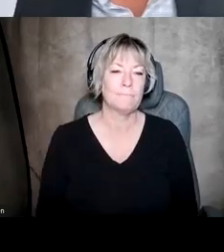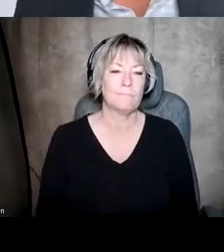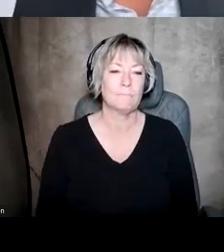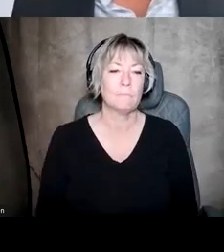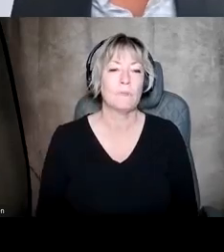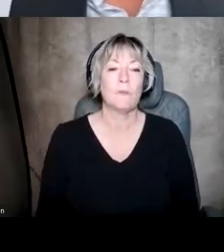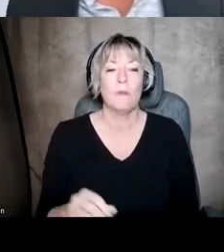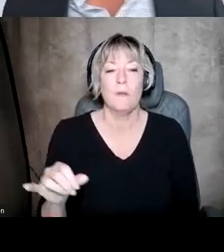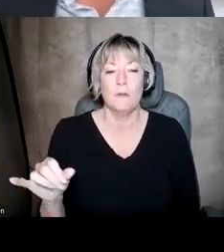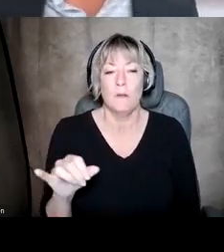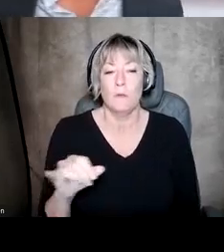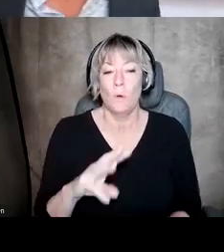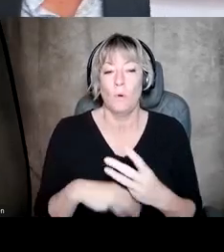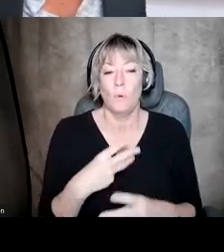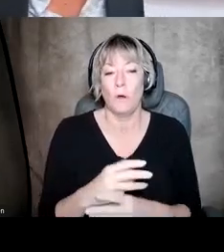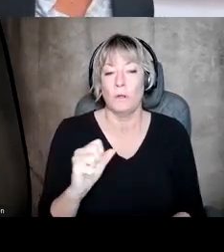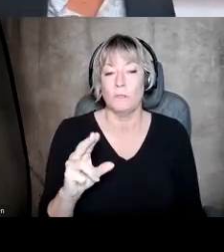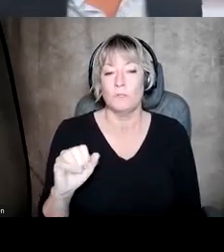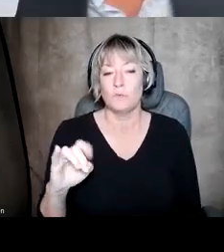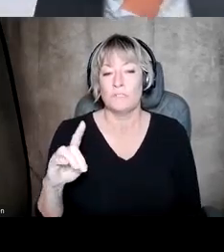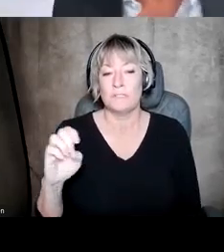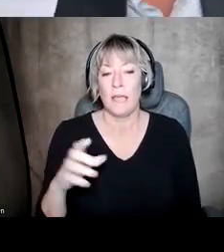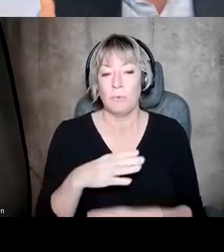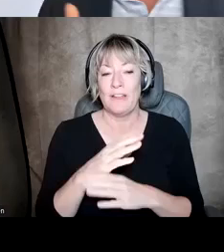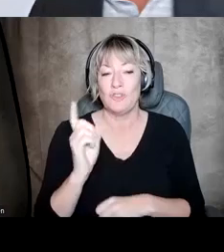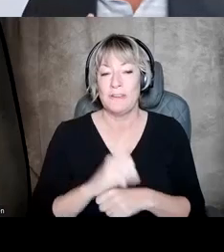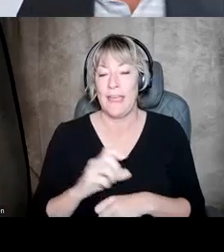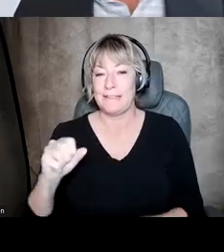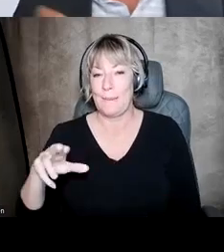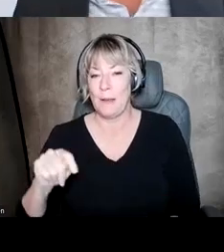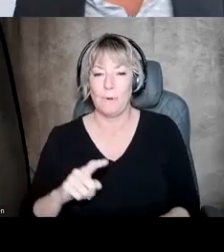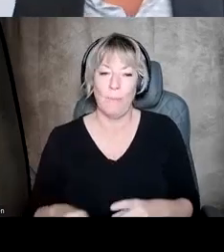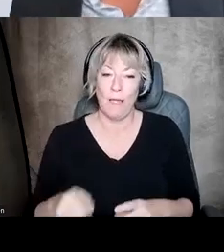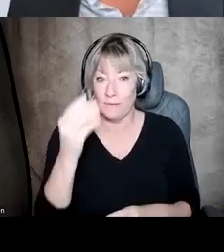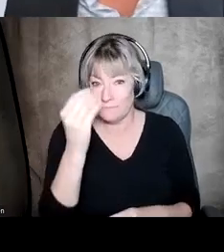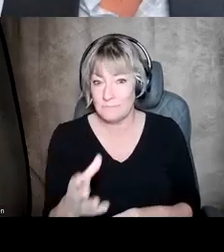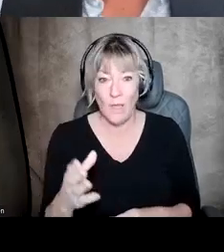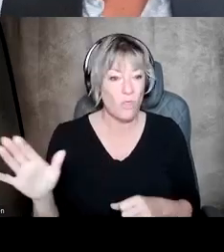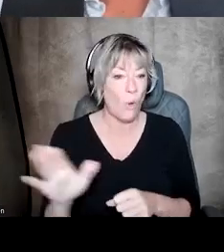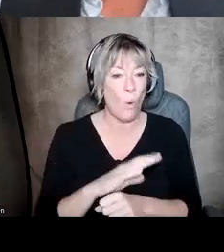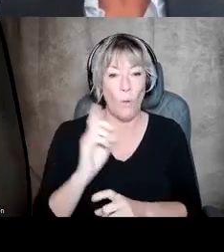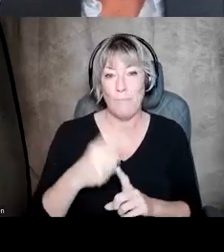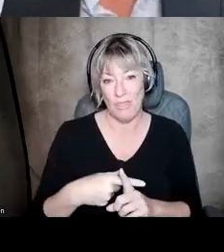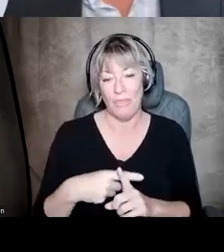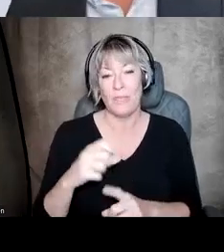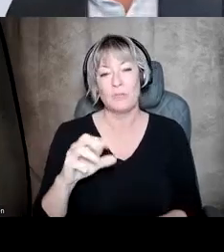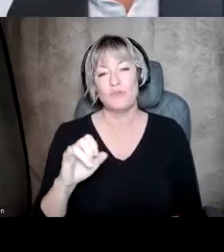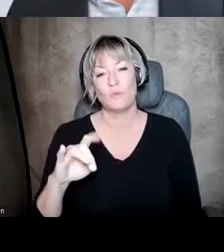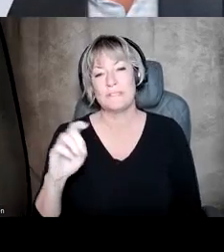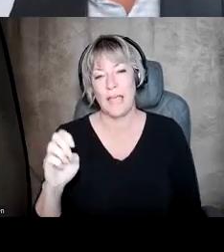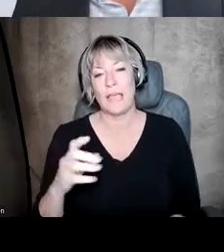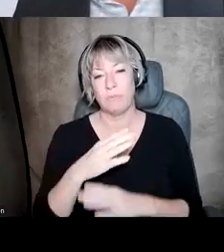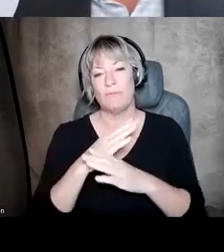We also have World Suicide Prevention Day coming in September, but you've got to know the entire month is Suicide Prevention Awareness Month.